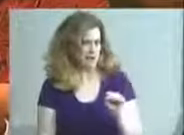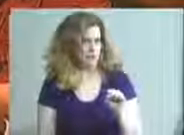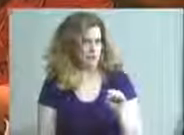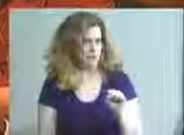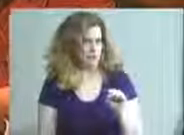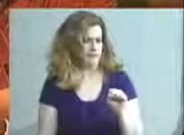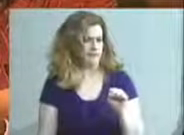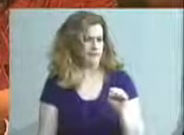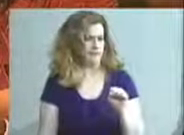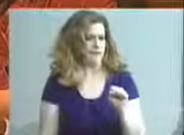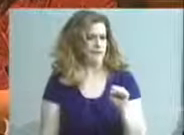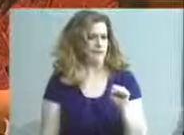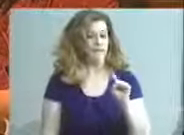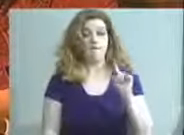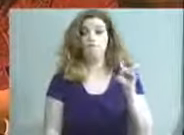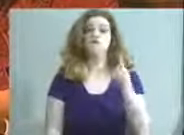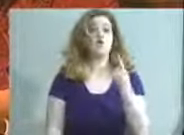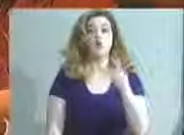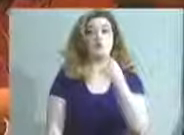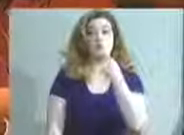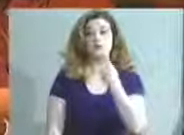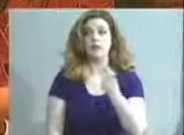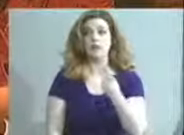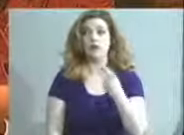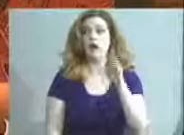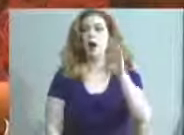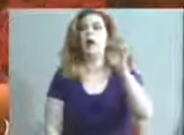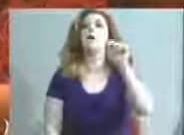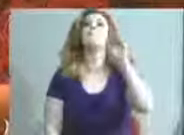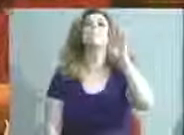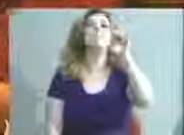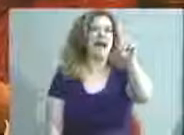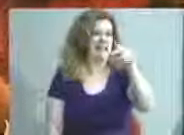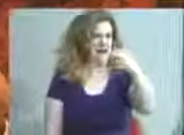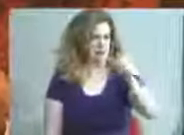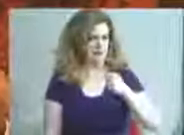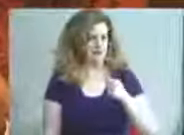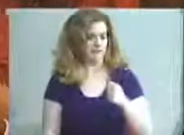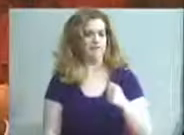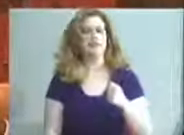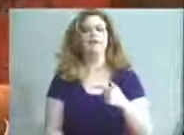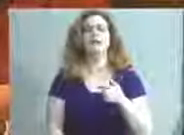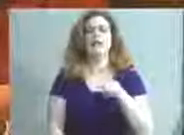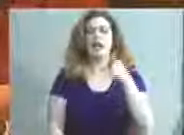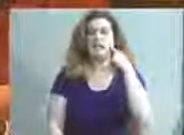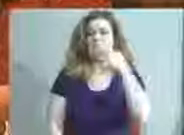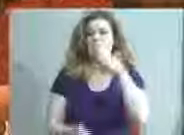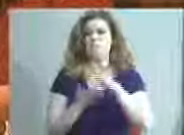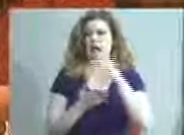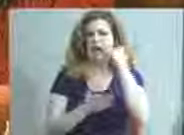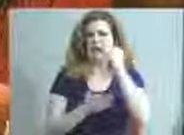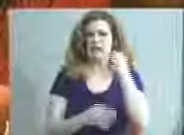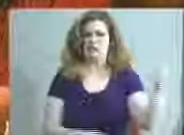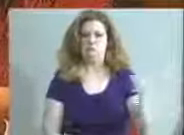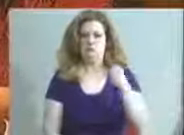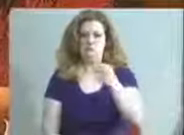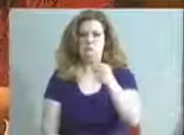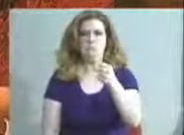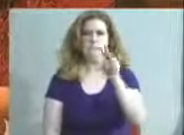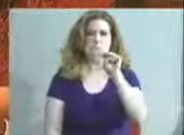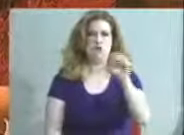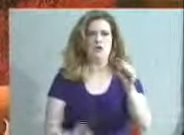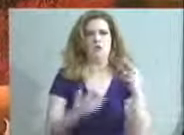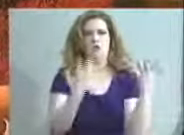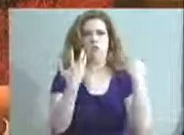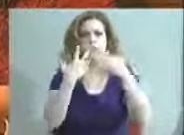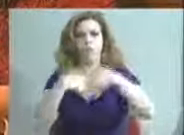The first thing I will say is I do think it's a bad idea to put the middle school in with the high